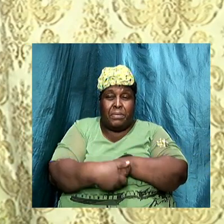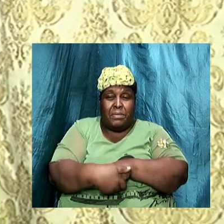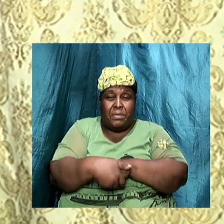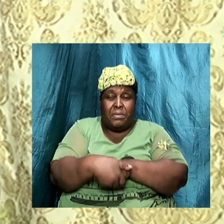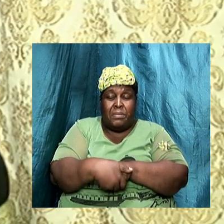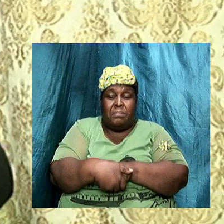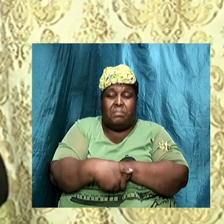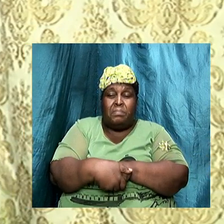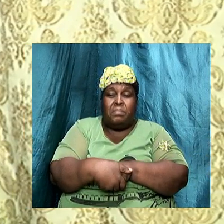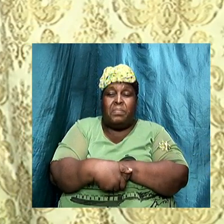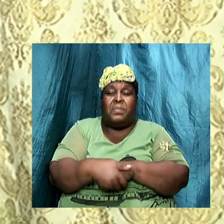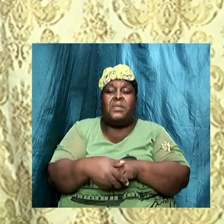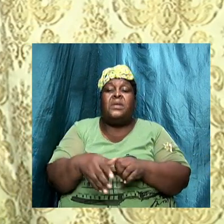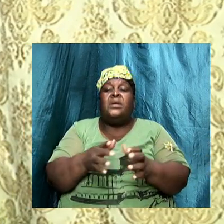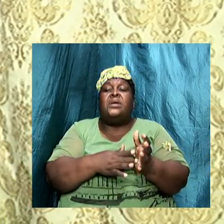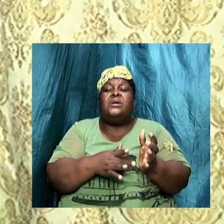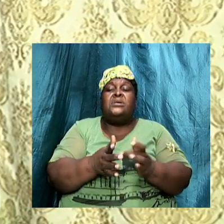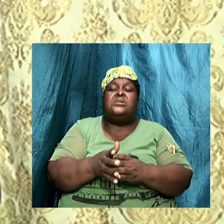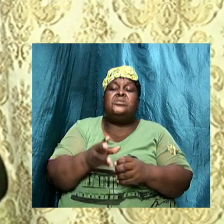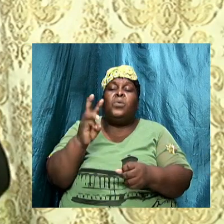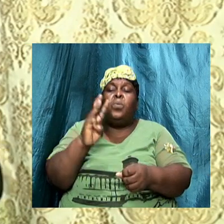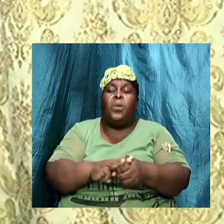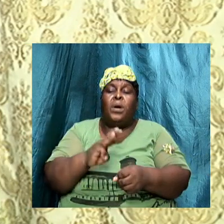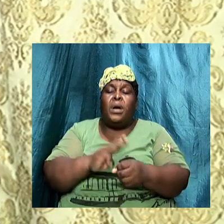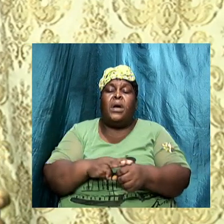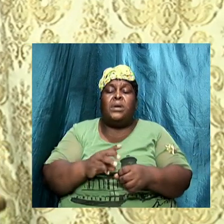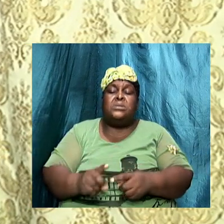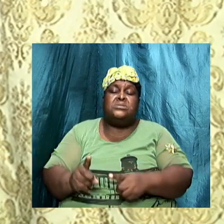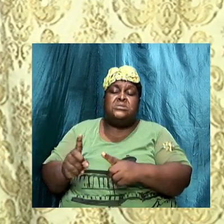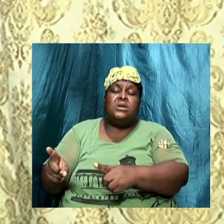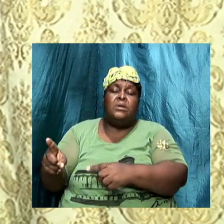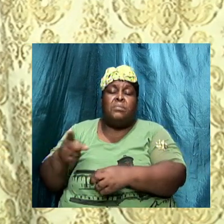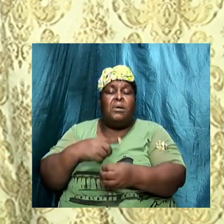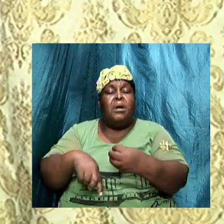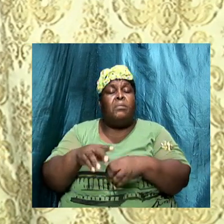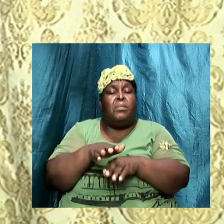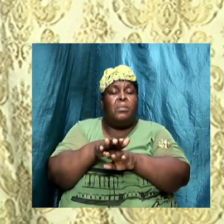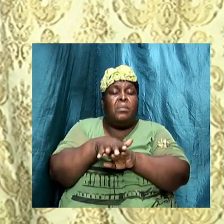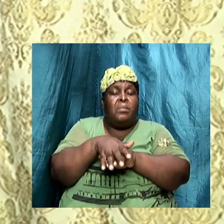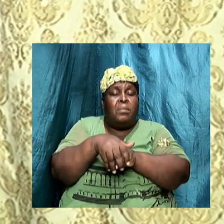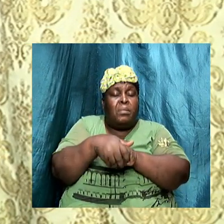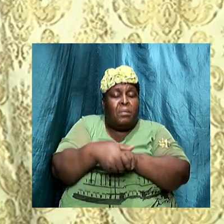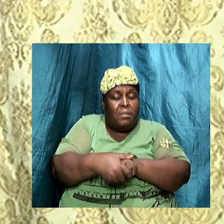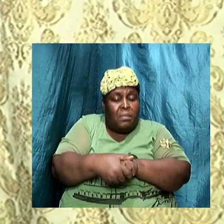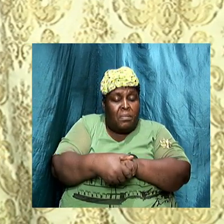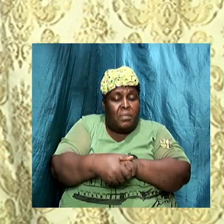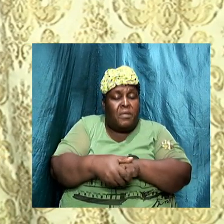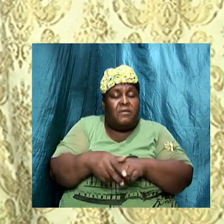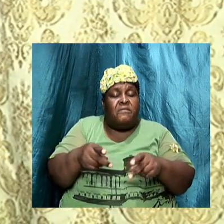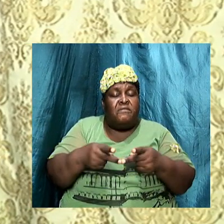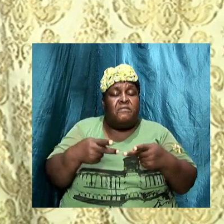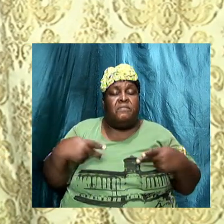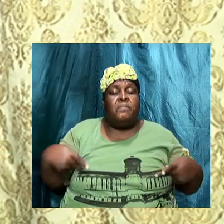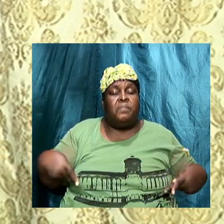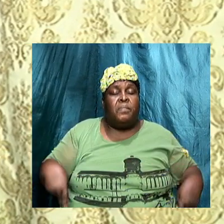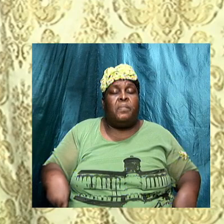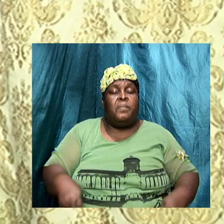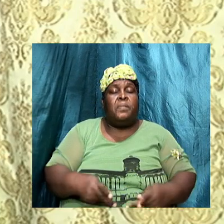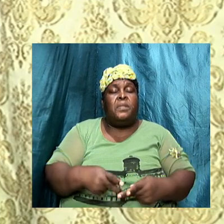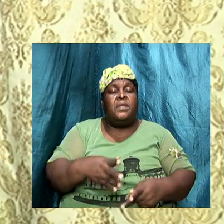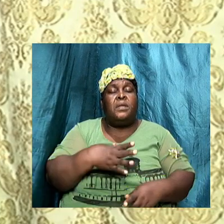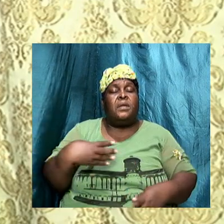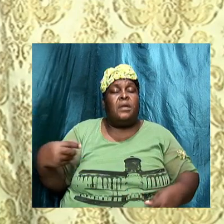and Jesus won his disciple against the hypocrisy of the Pharisees and the